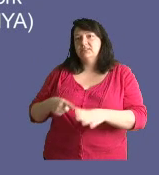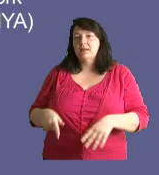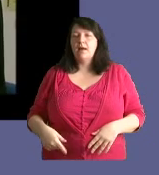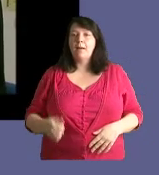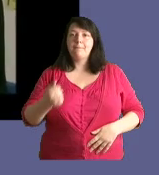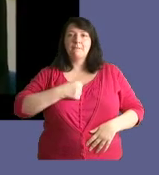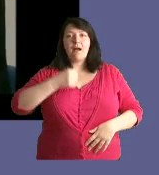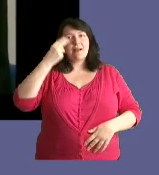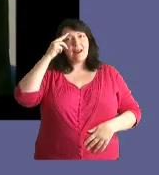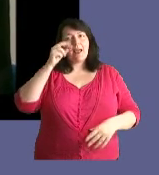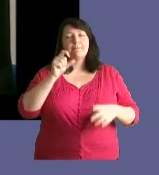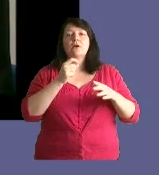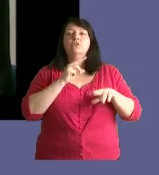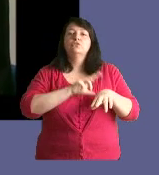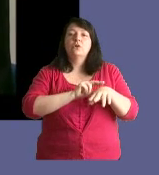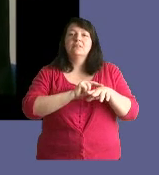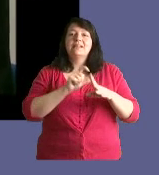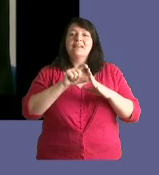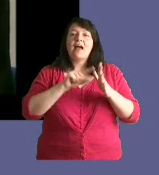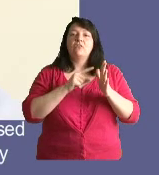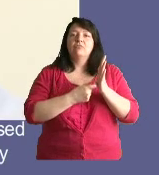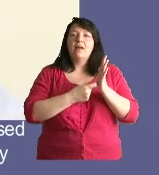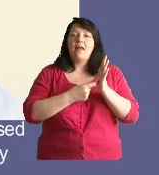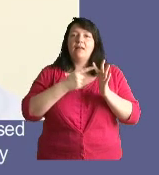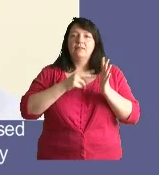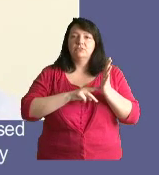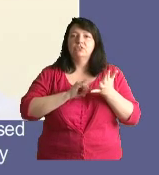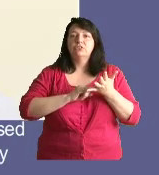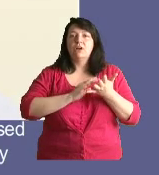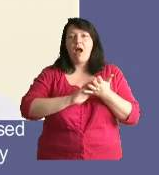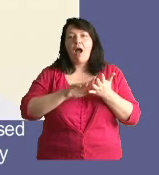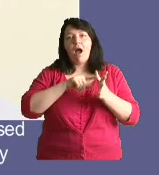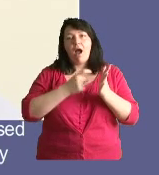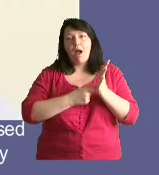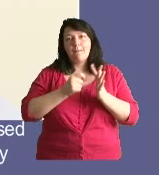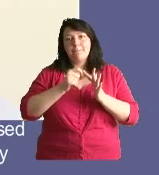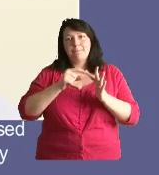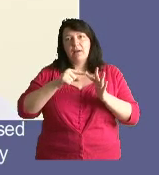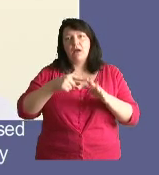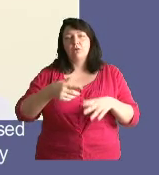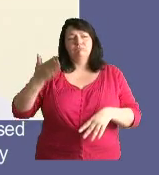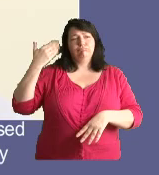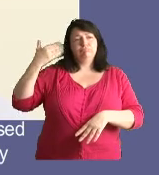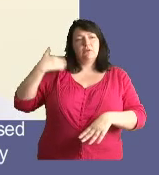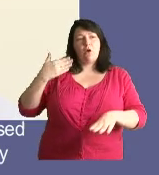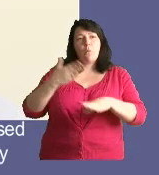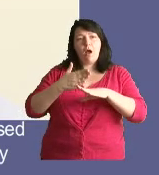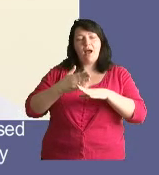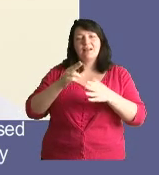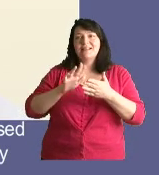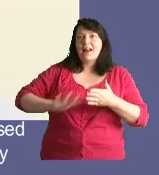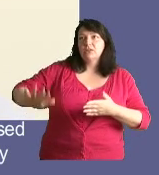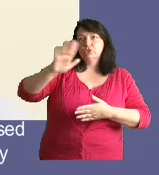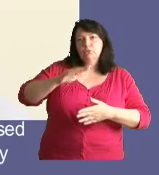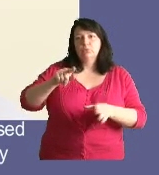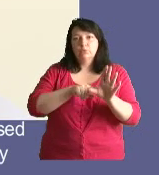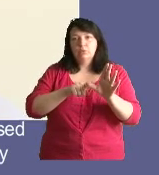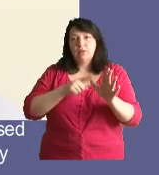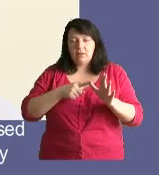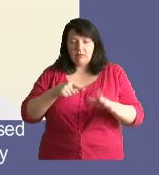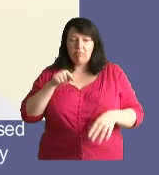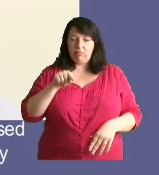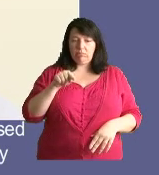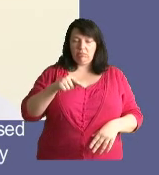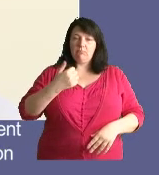I'll see you next time. My name's Dr Darren Sharp in Thorpe. I used to work at the National Youth